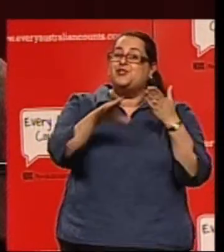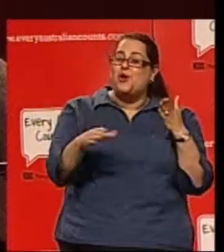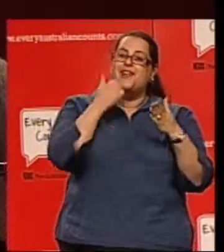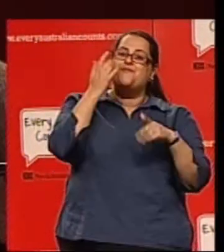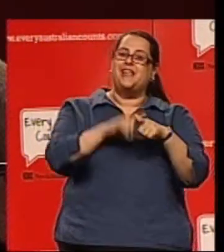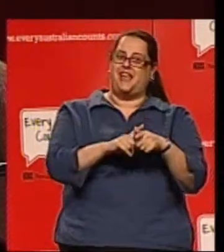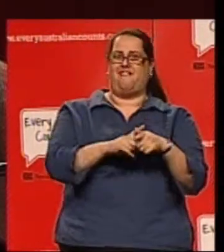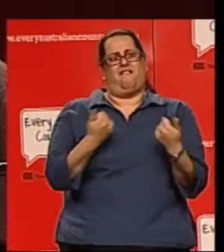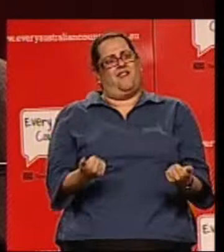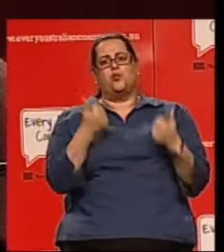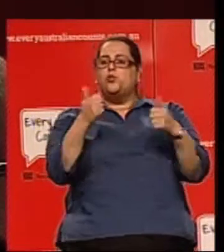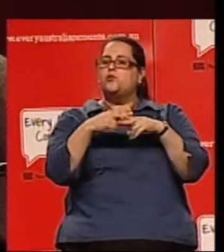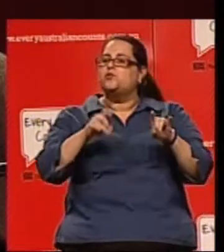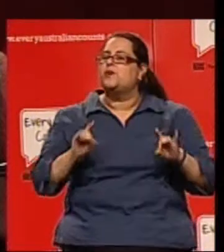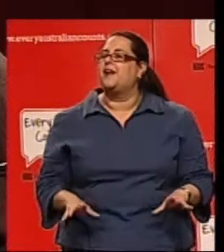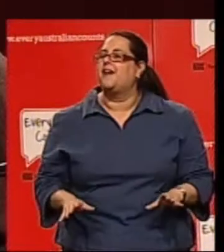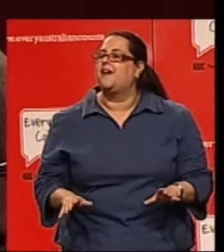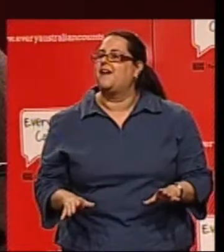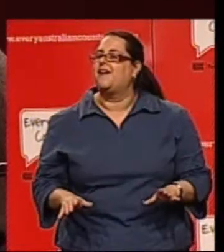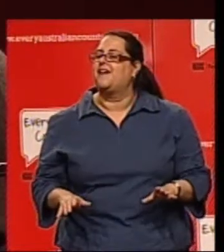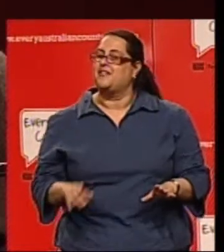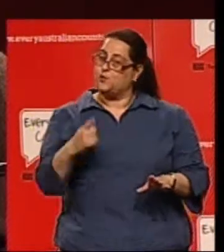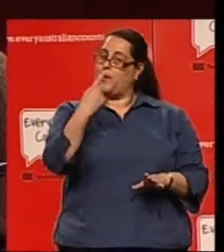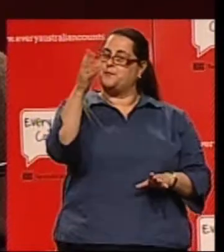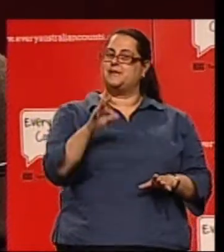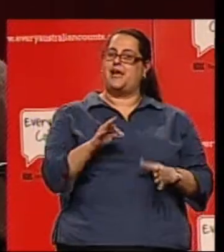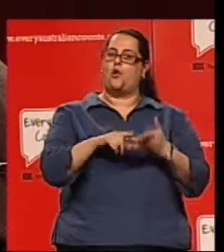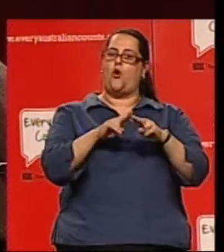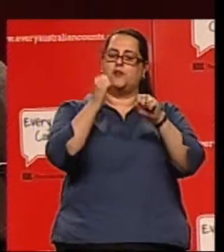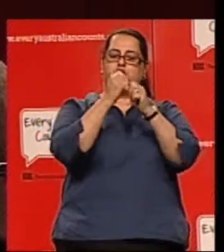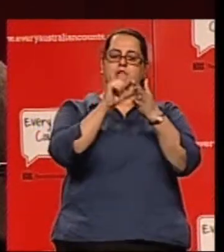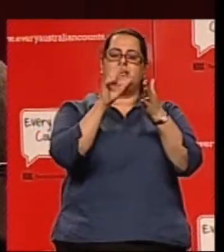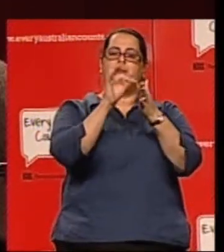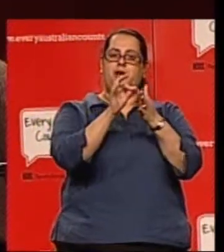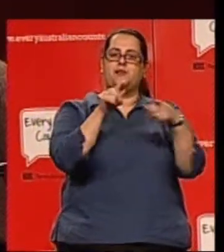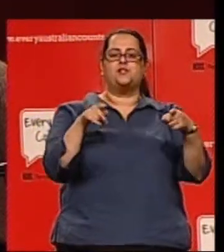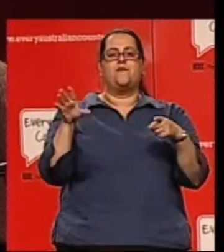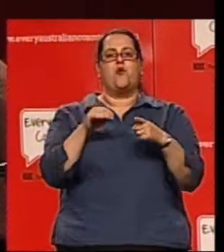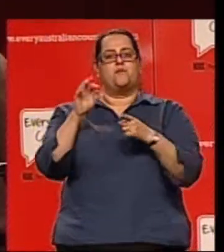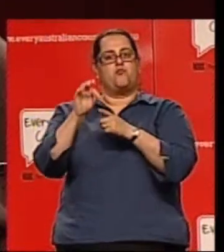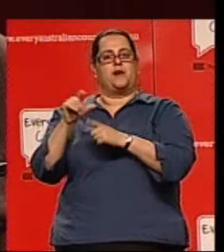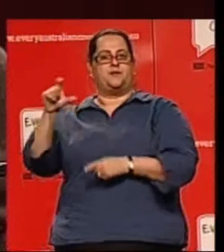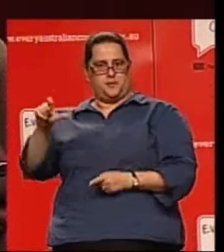These are numbers derived by the economic think tank, Productivity Commission.